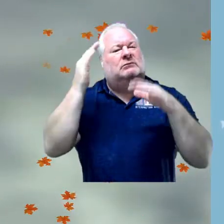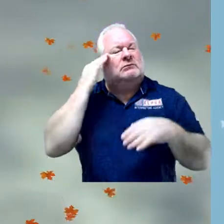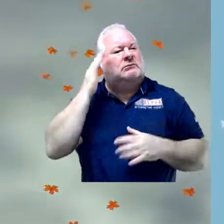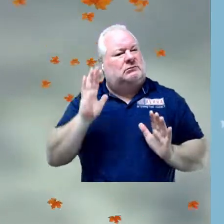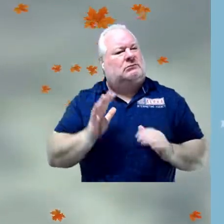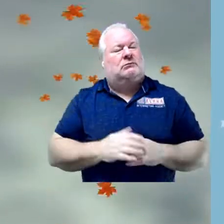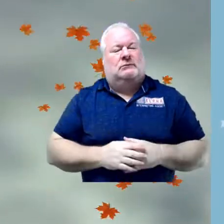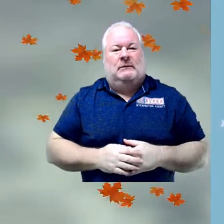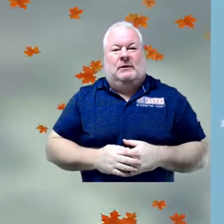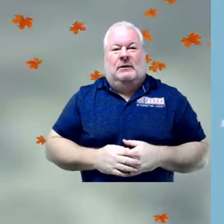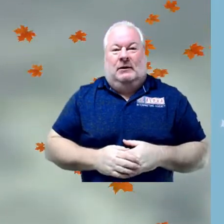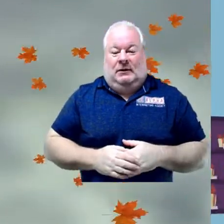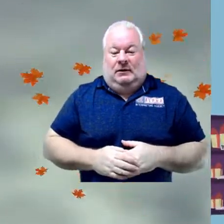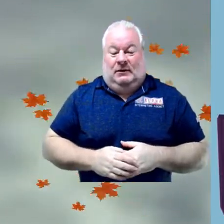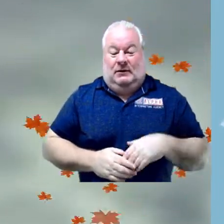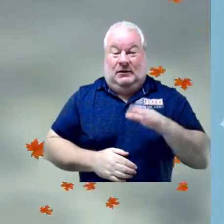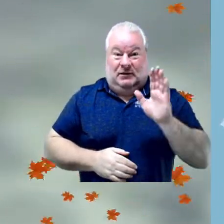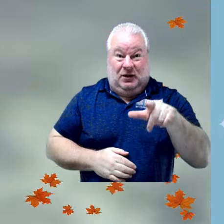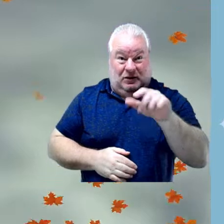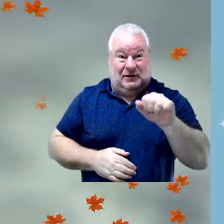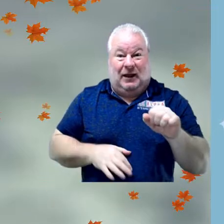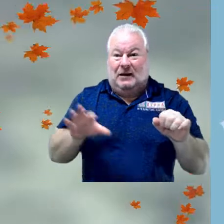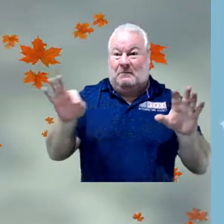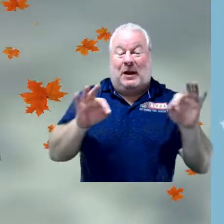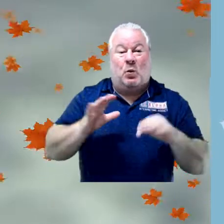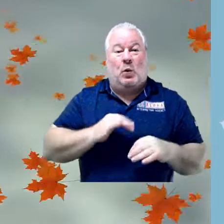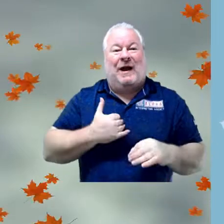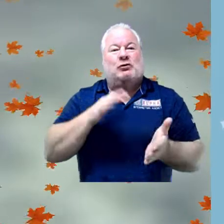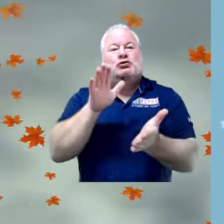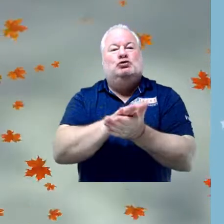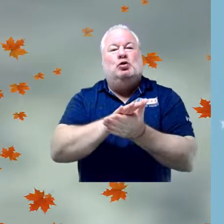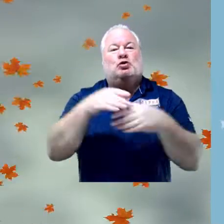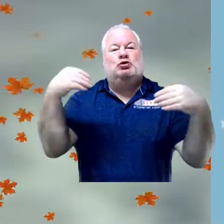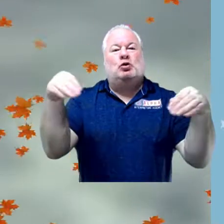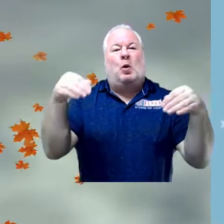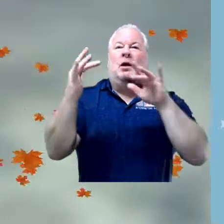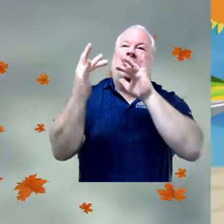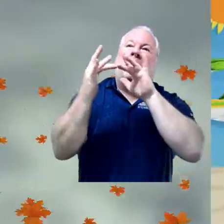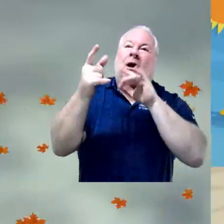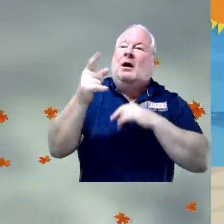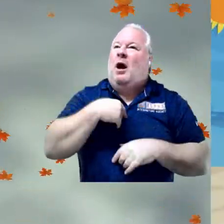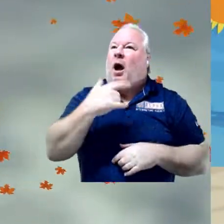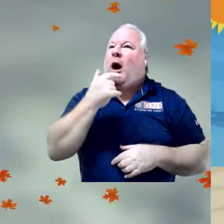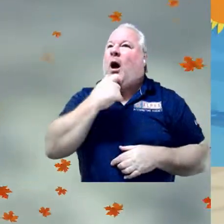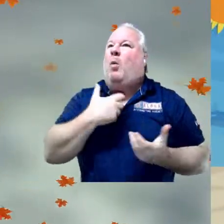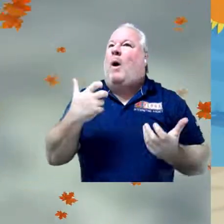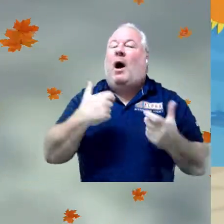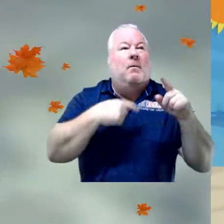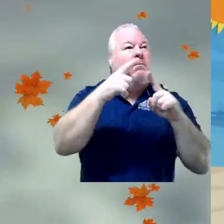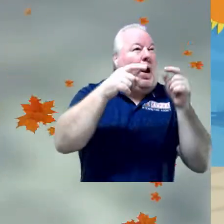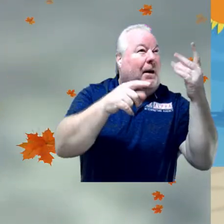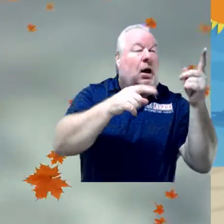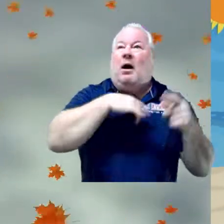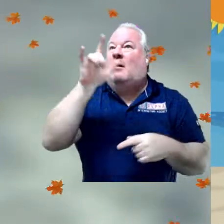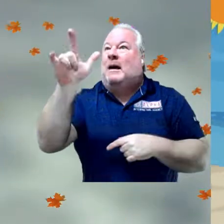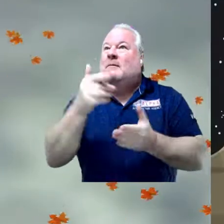part. Let's go pick out some of the cool stuff we earned. You can grab something from the school store. I always wanted my very